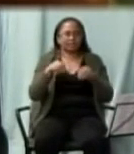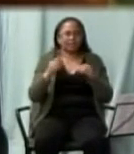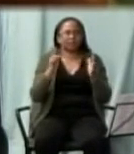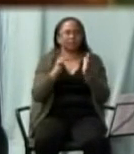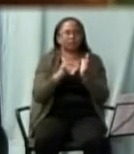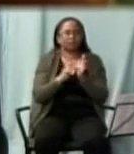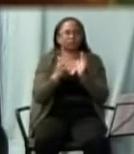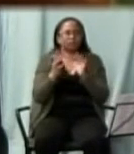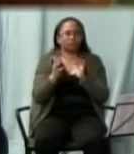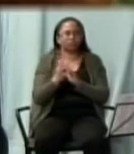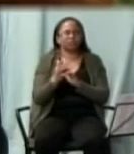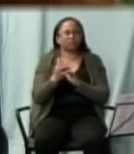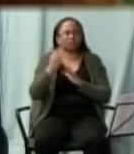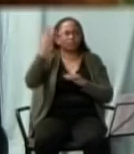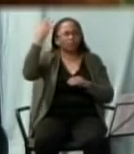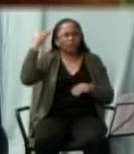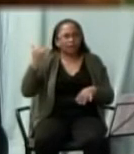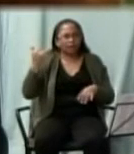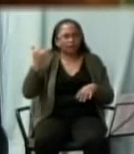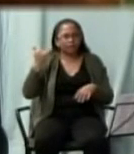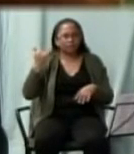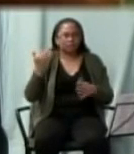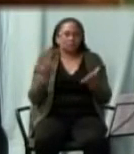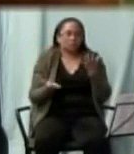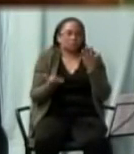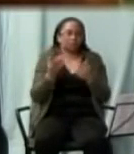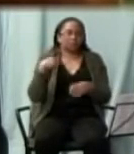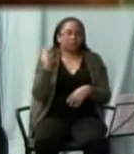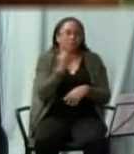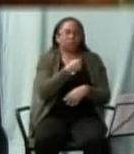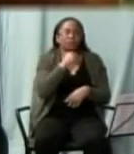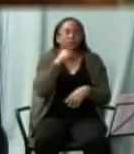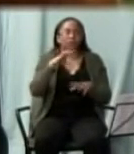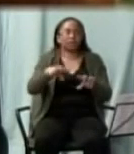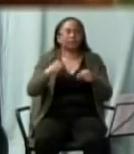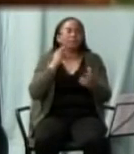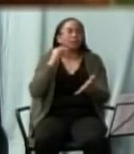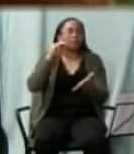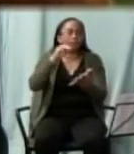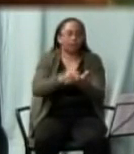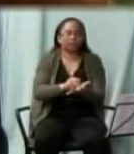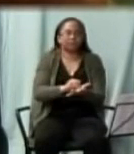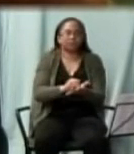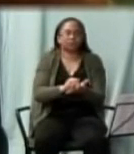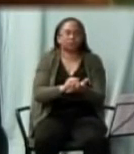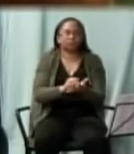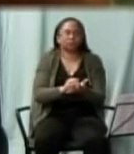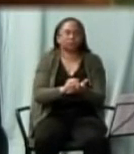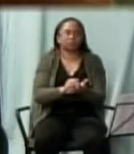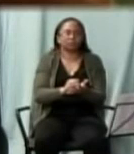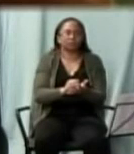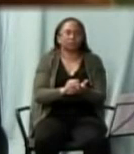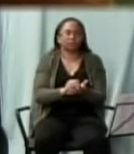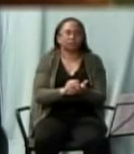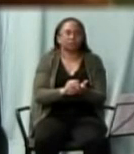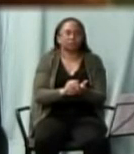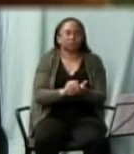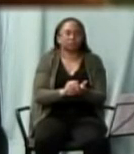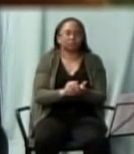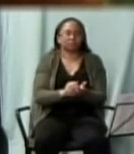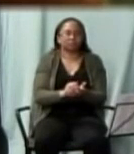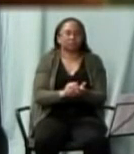either because we did not accept his message it was too demanding